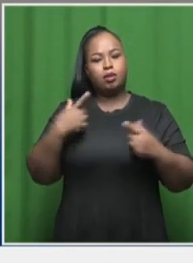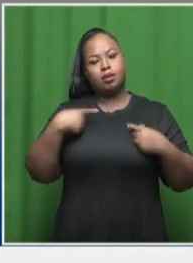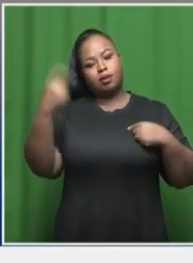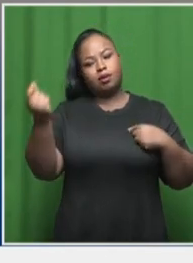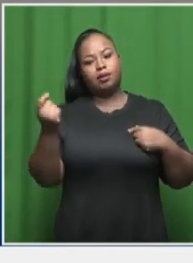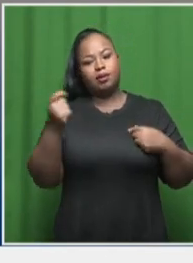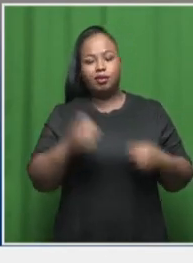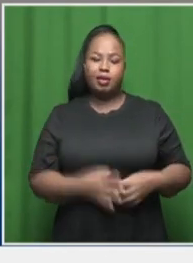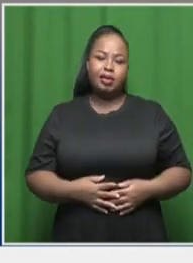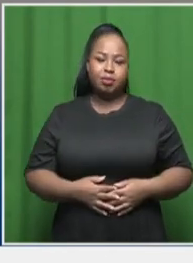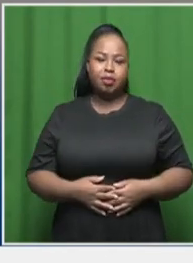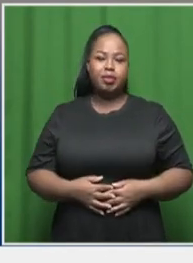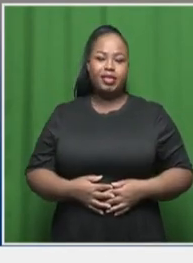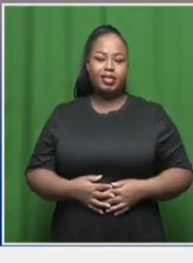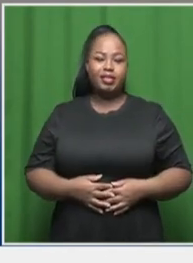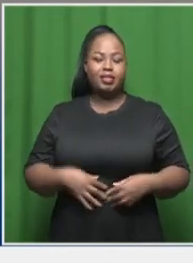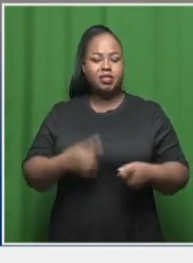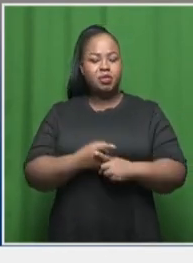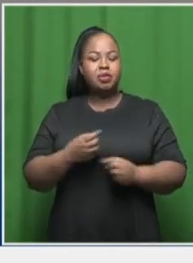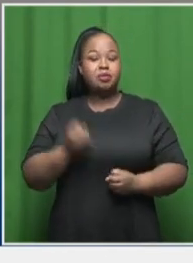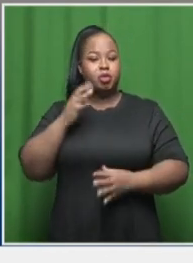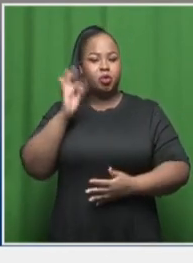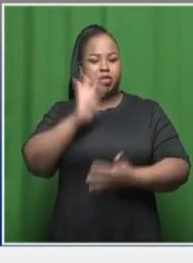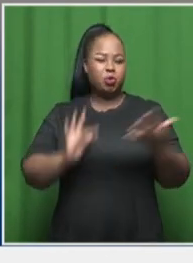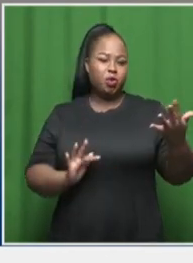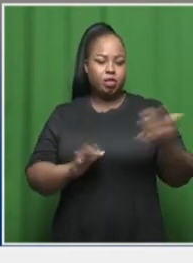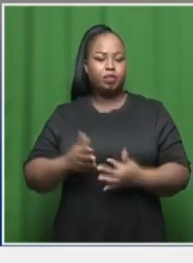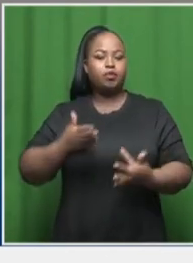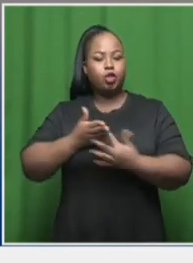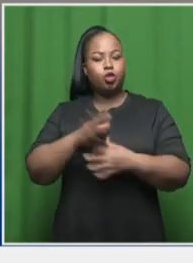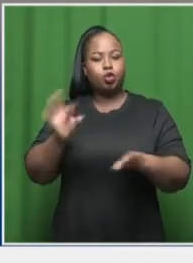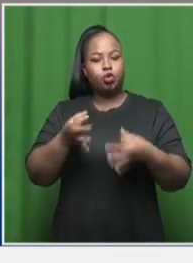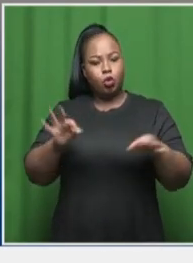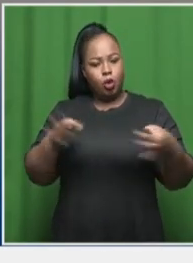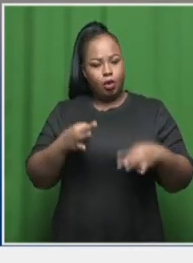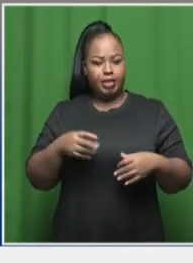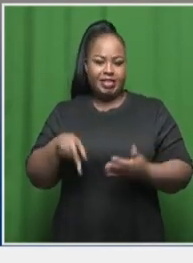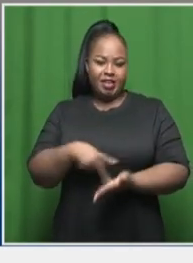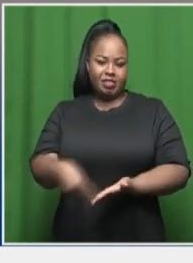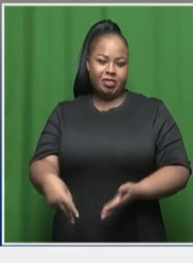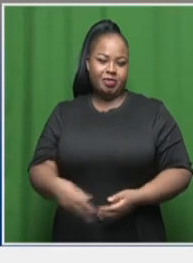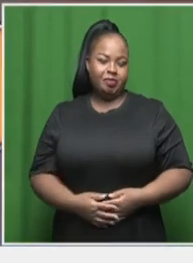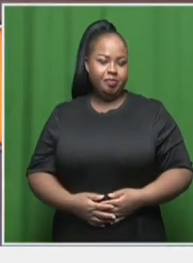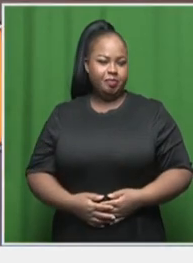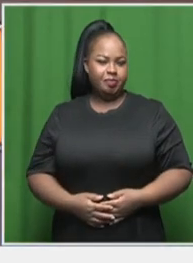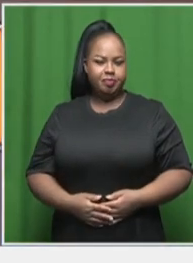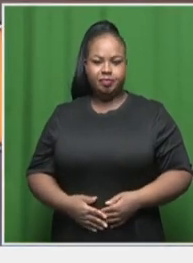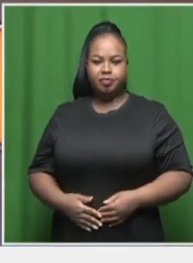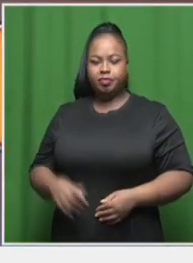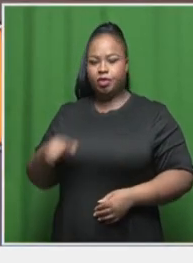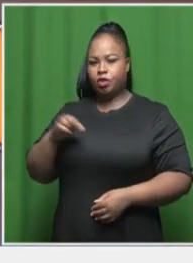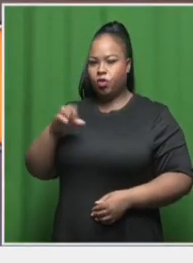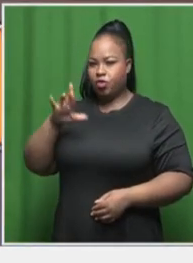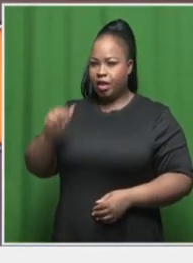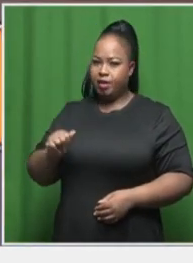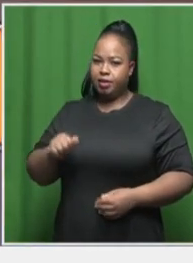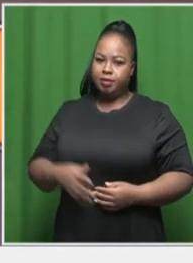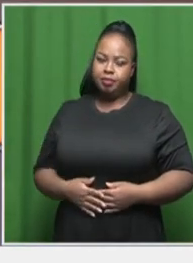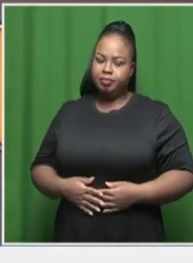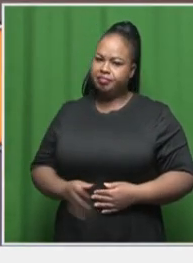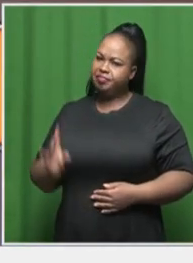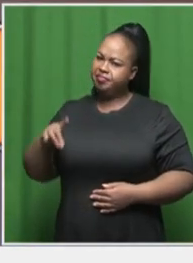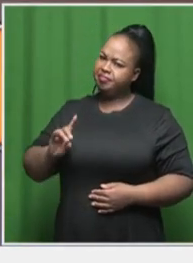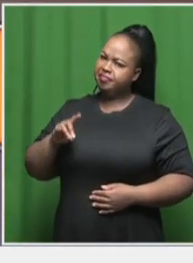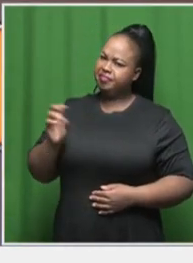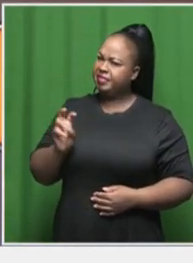adventure. So, we tell the story through song and dance. Okay. Let's talk about Gloria. I mean, what kind of animal